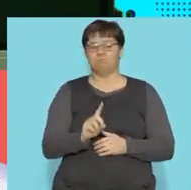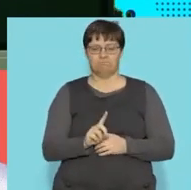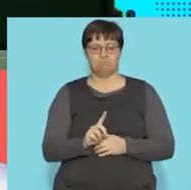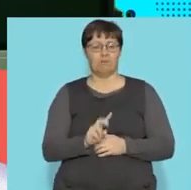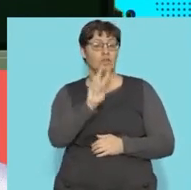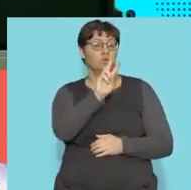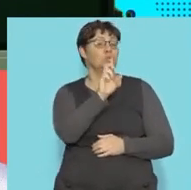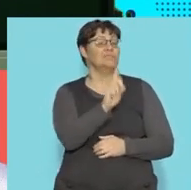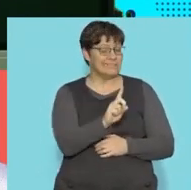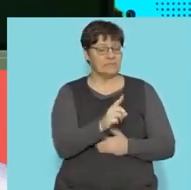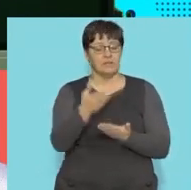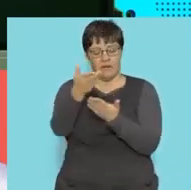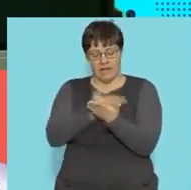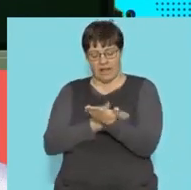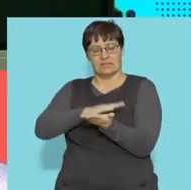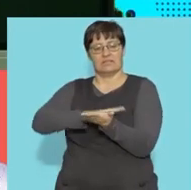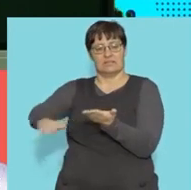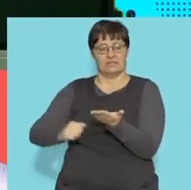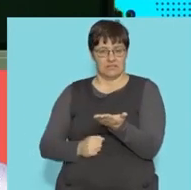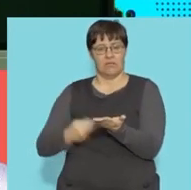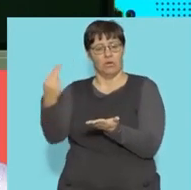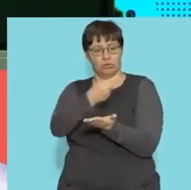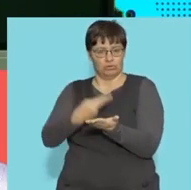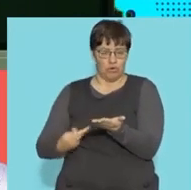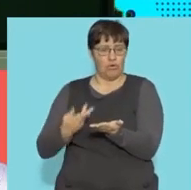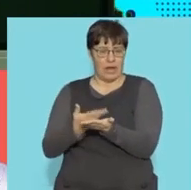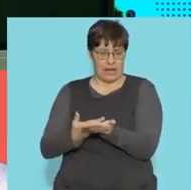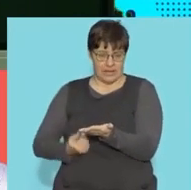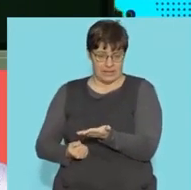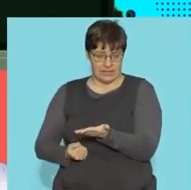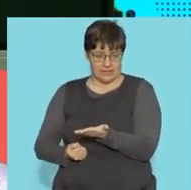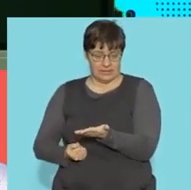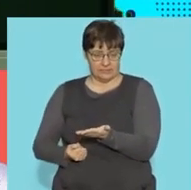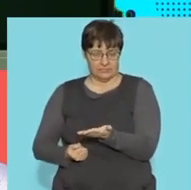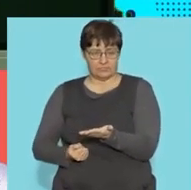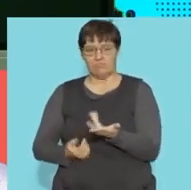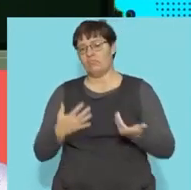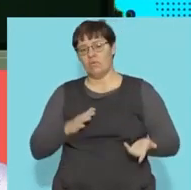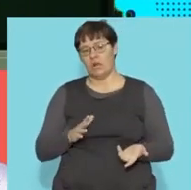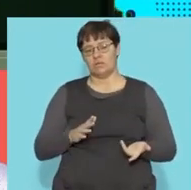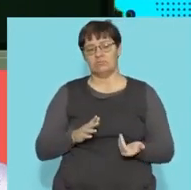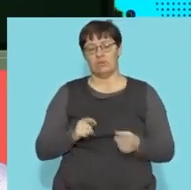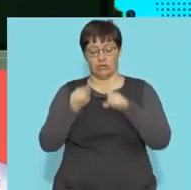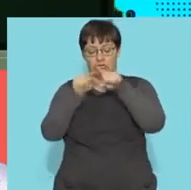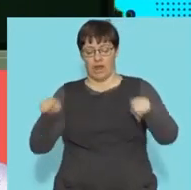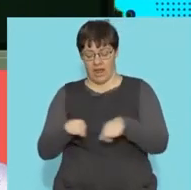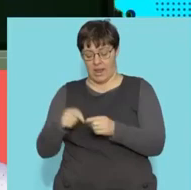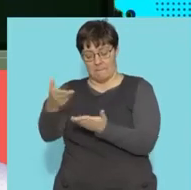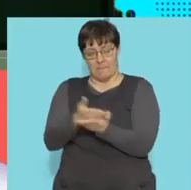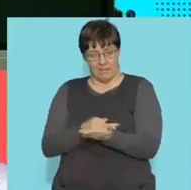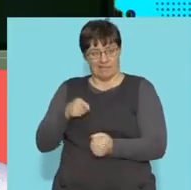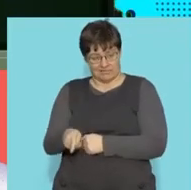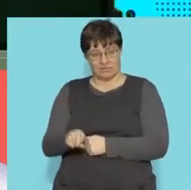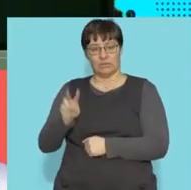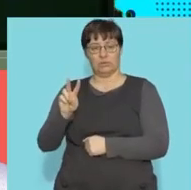two-dimensional refers to a shape that could be drawn on a flat surface. So if I were to draw a triangle on a piece of paper,